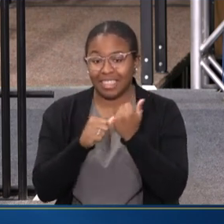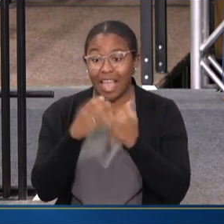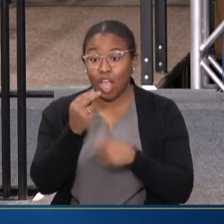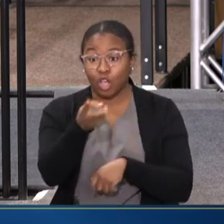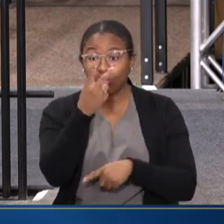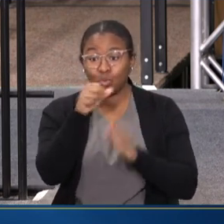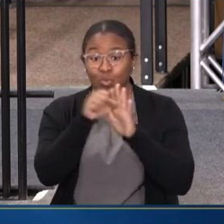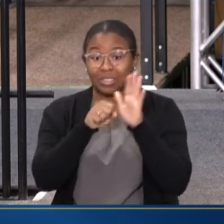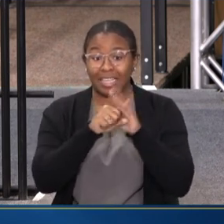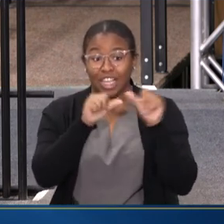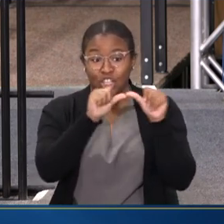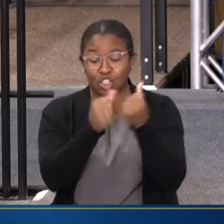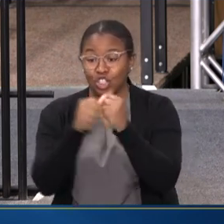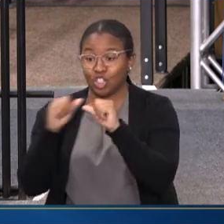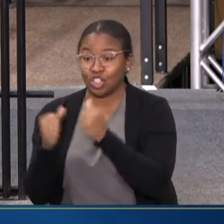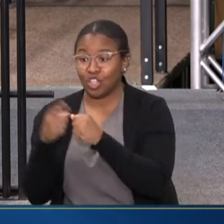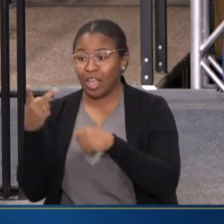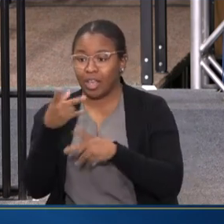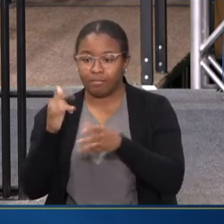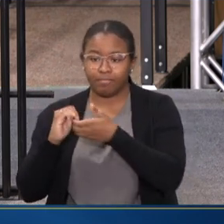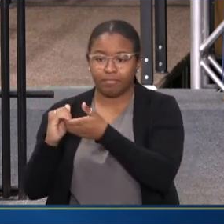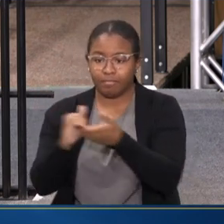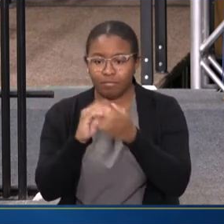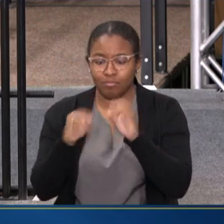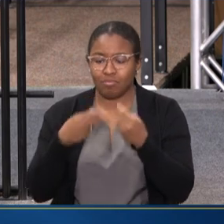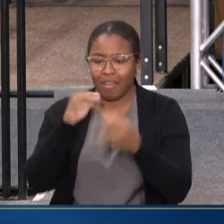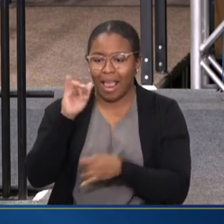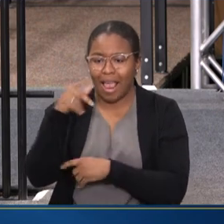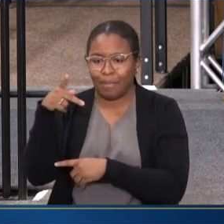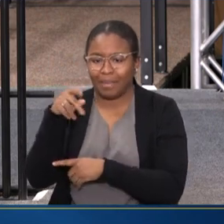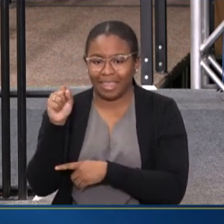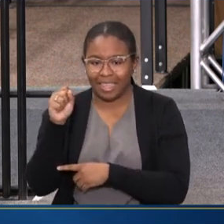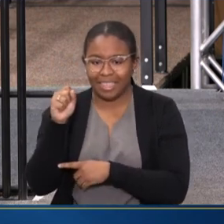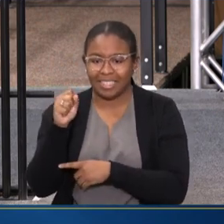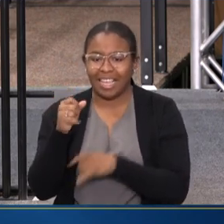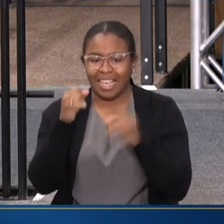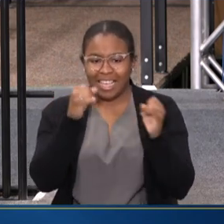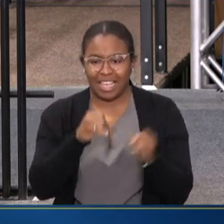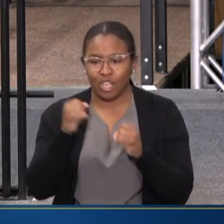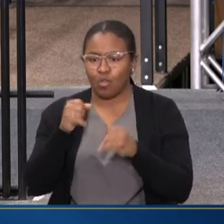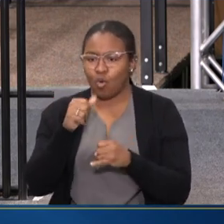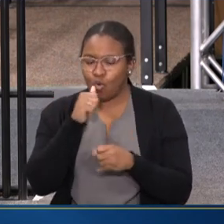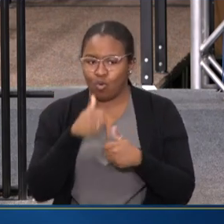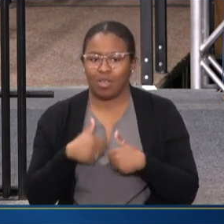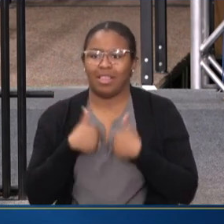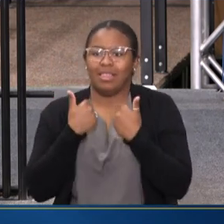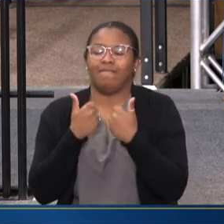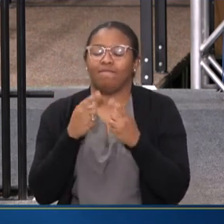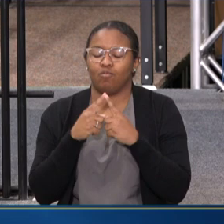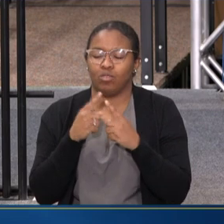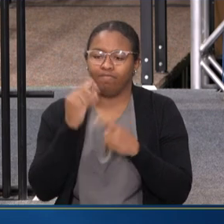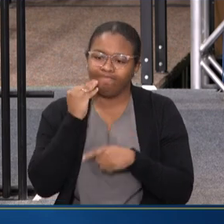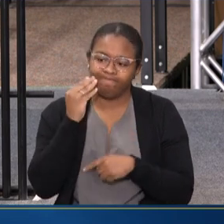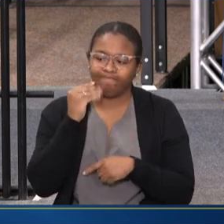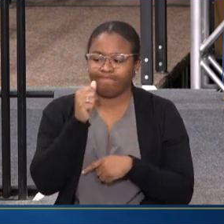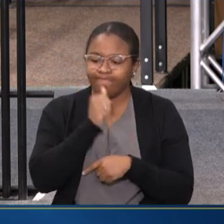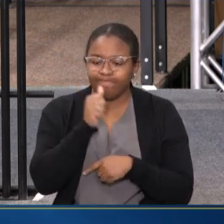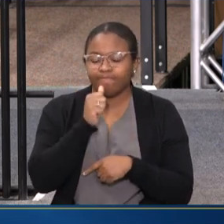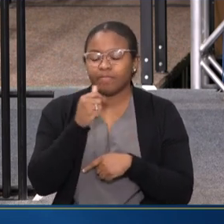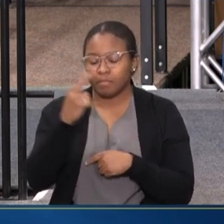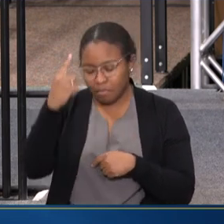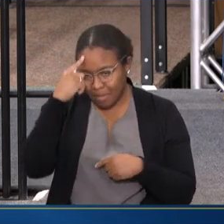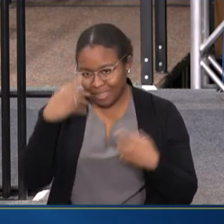THEY CAN COORDINATE TO PROVIDE IPS TO INDIVIDUALS LIVING WITH SERIOUS MENTAL ILLNESS. WE KNOW AND